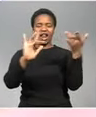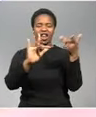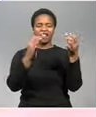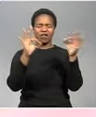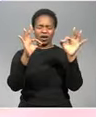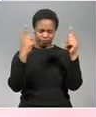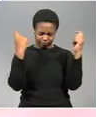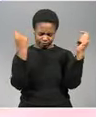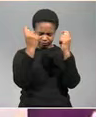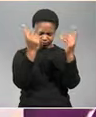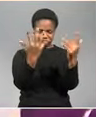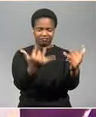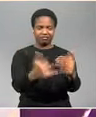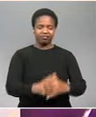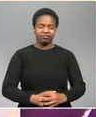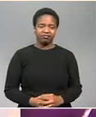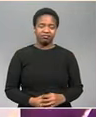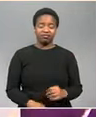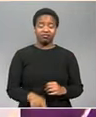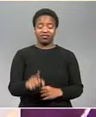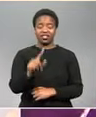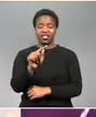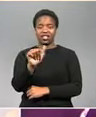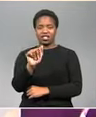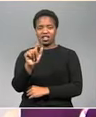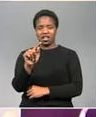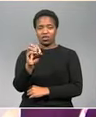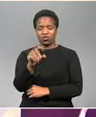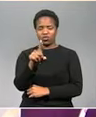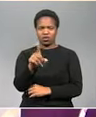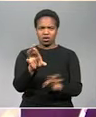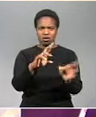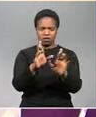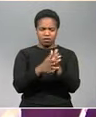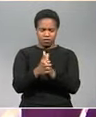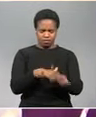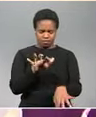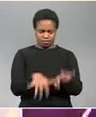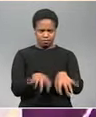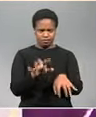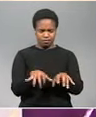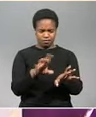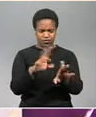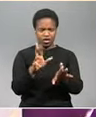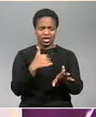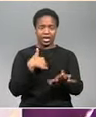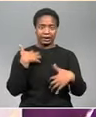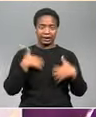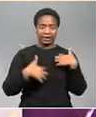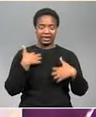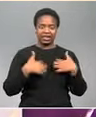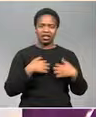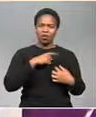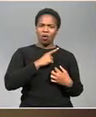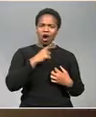worth celebrating like Tato Maladzi as he prepares to join his friends at school he says he's excited about